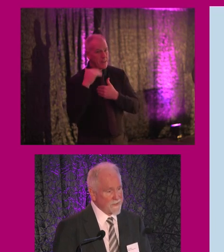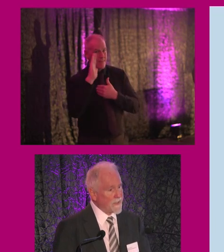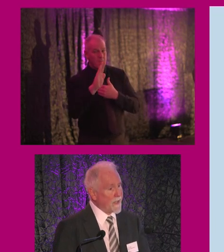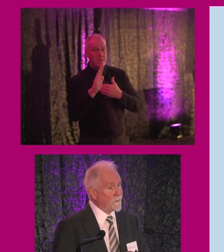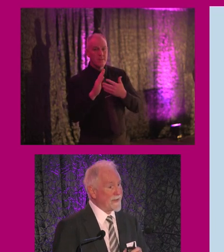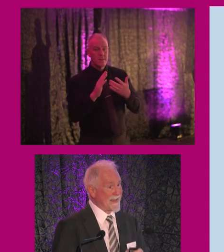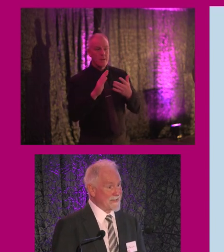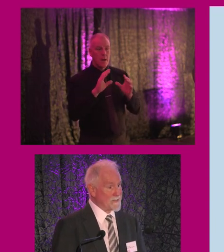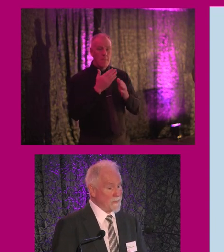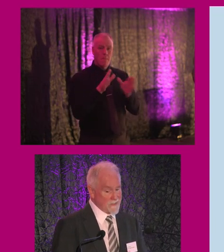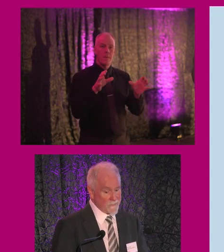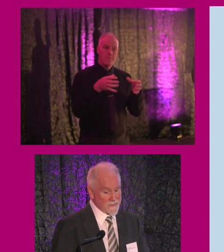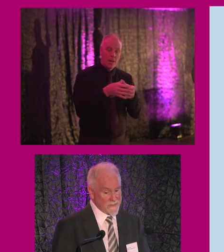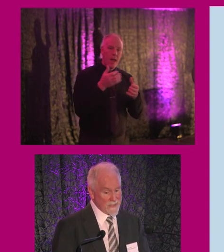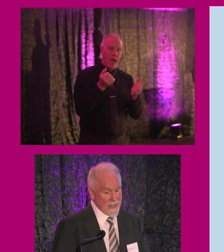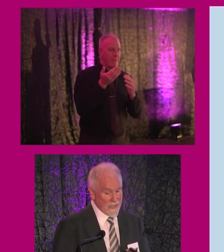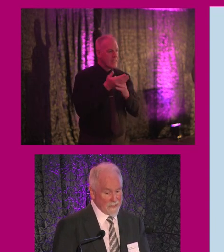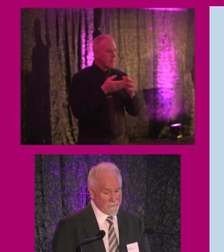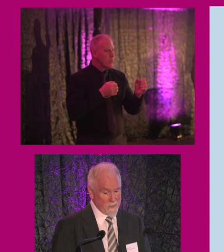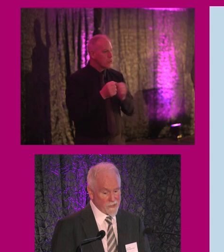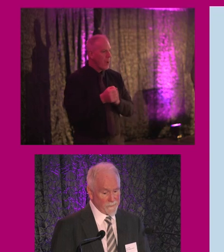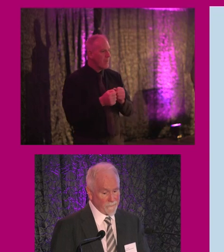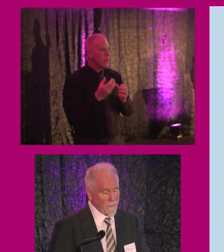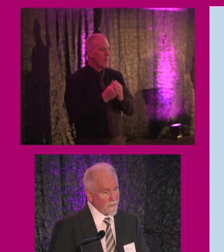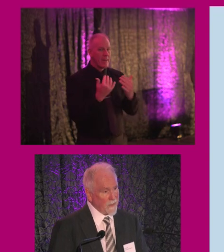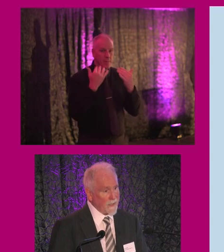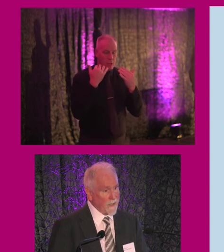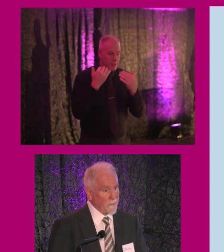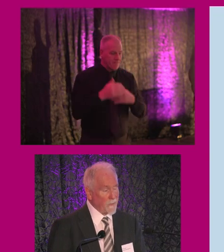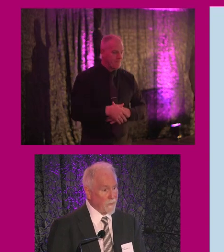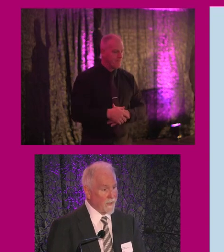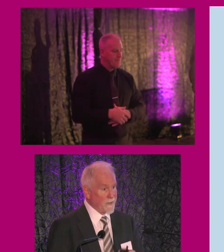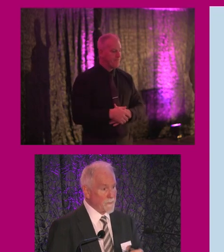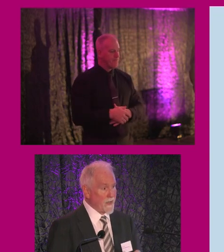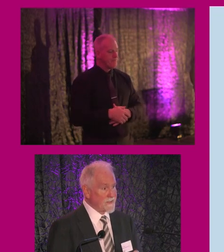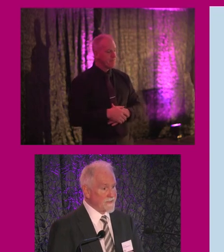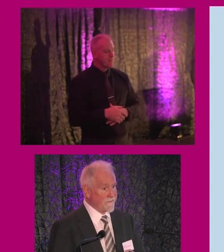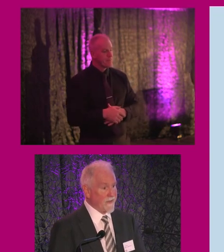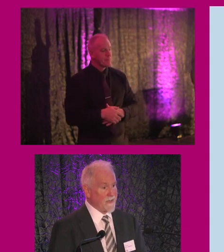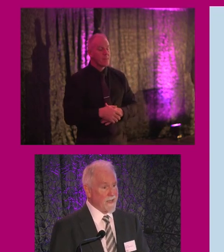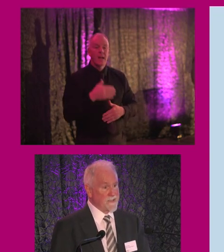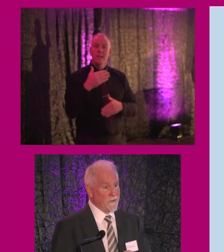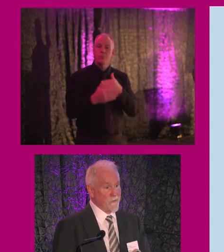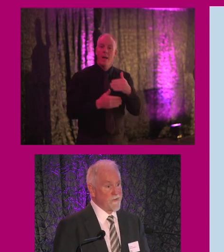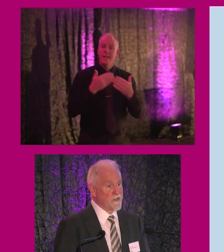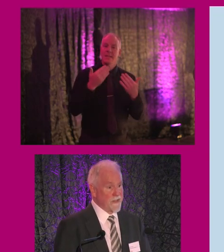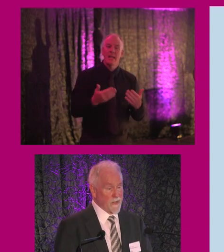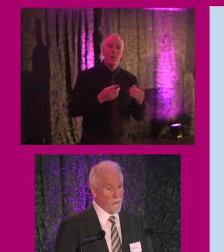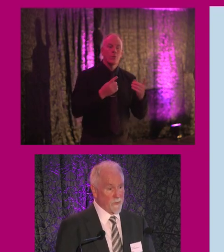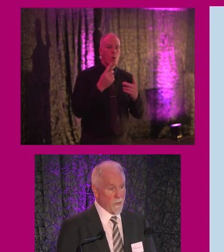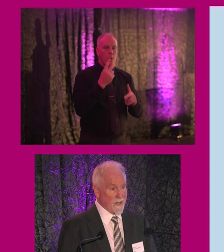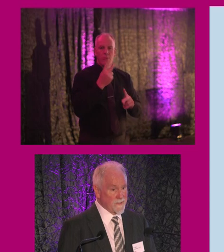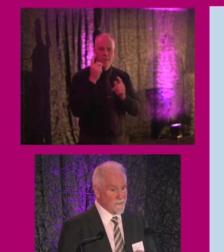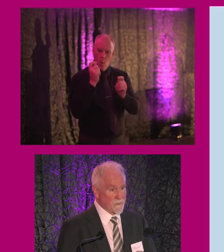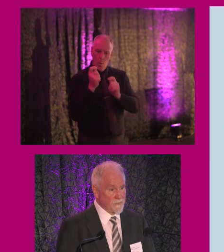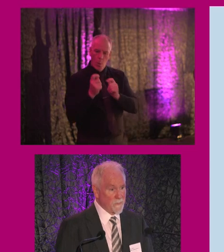to have accessible services and information. We're in the process of finalizing a revision of that